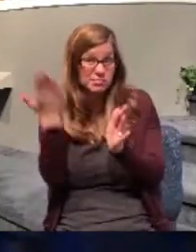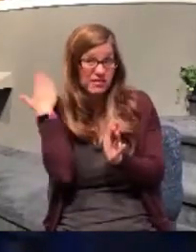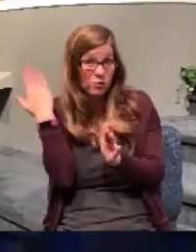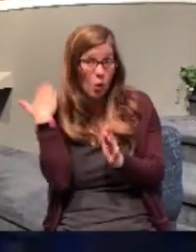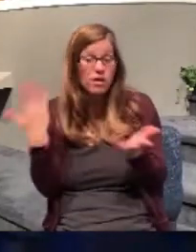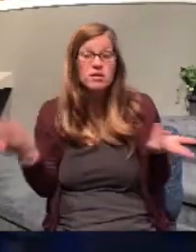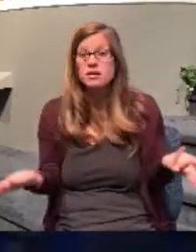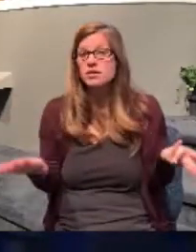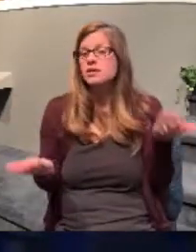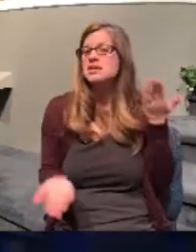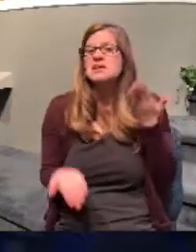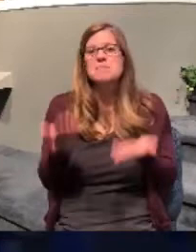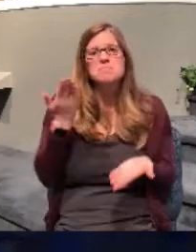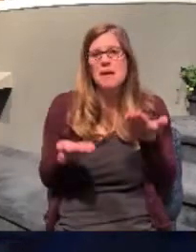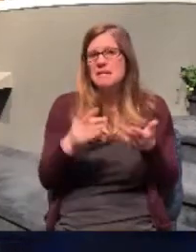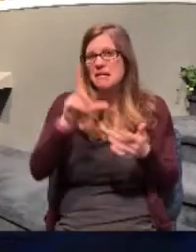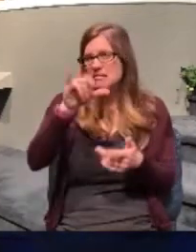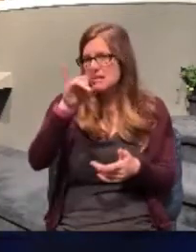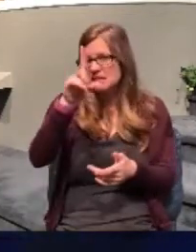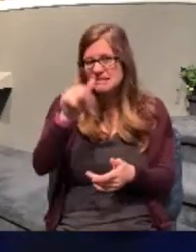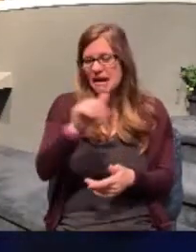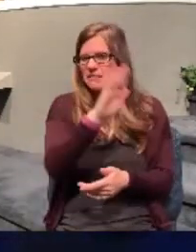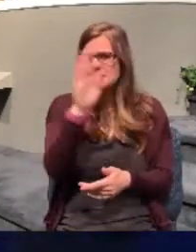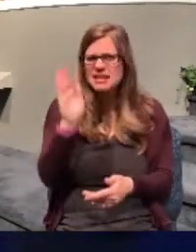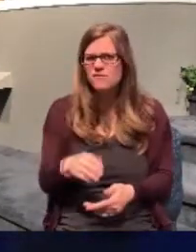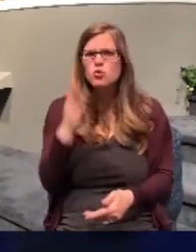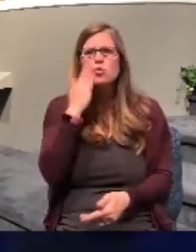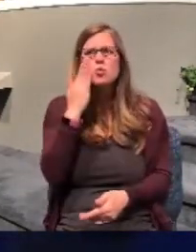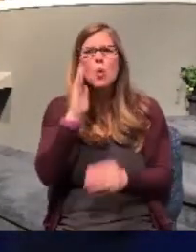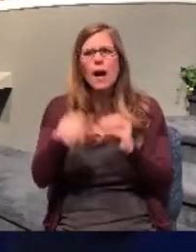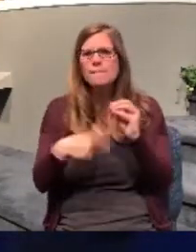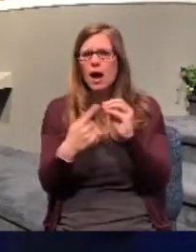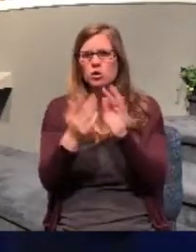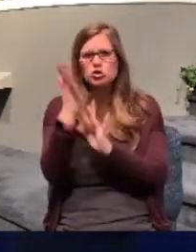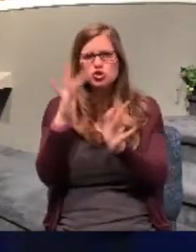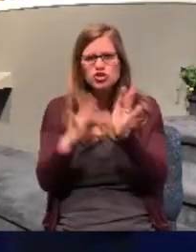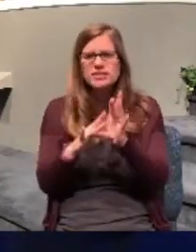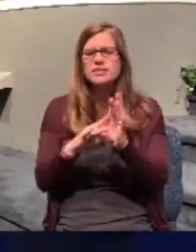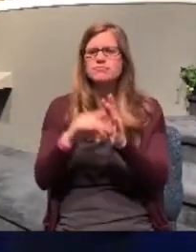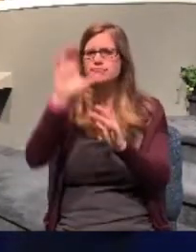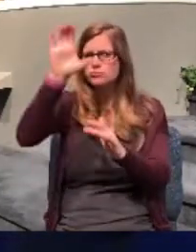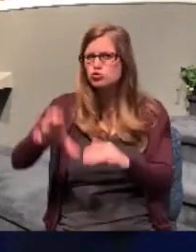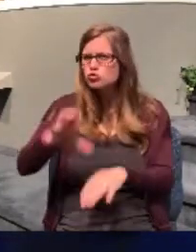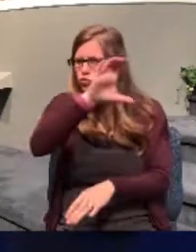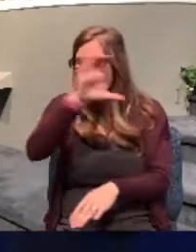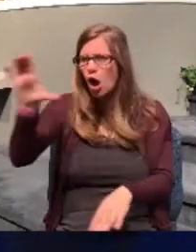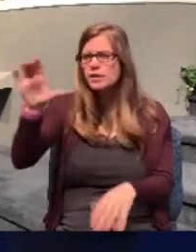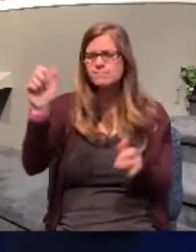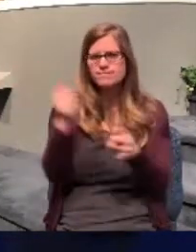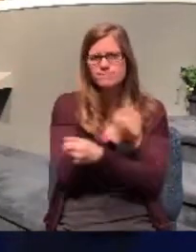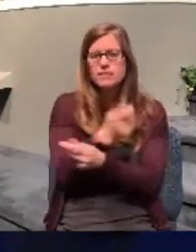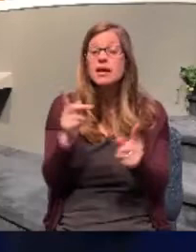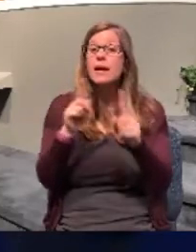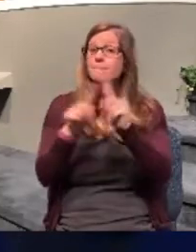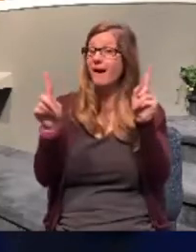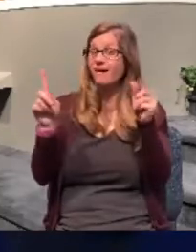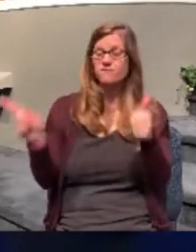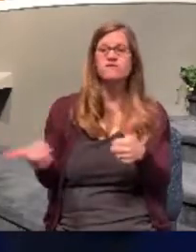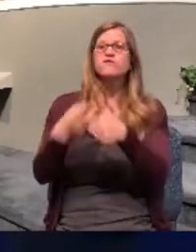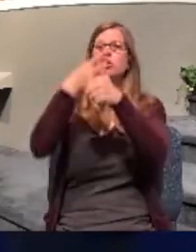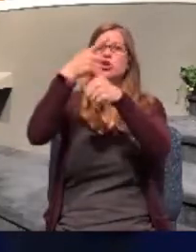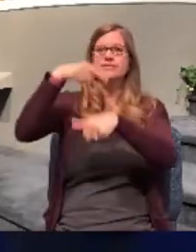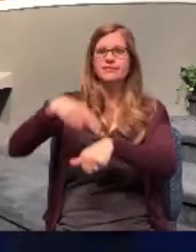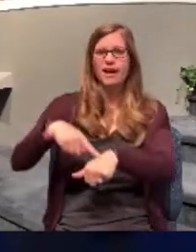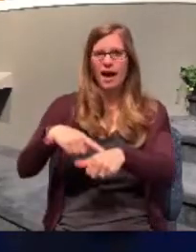she had never heard about what Jesus had accomplished on the cross of Calvary. But needless to say, for the first time,